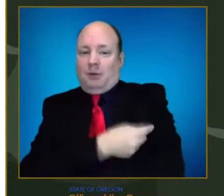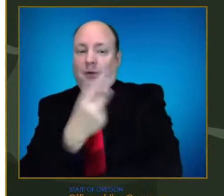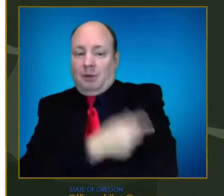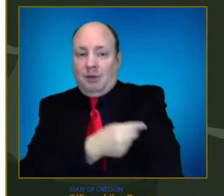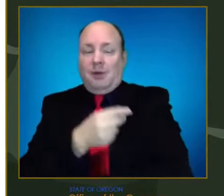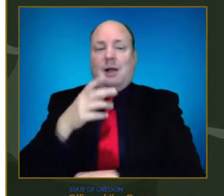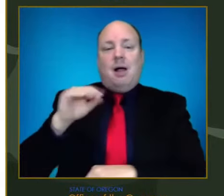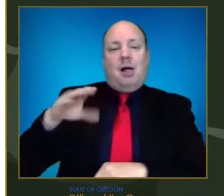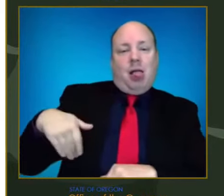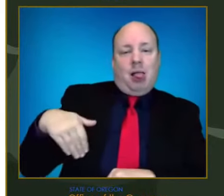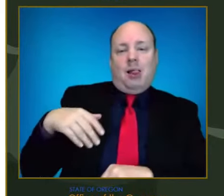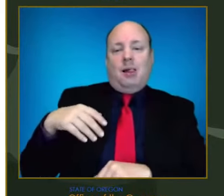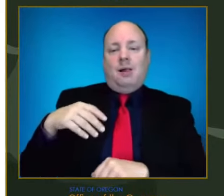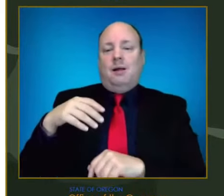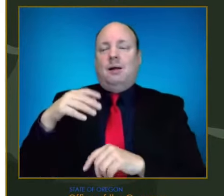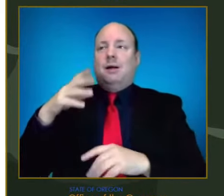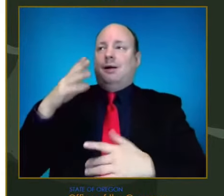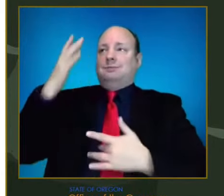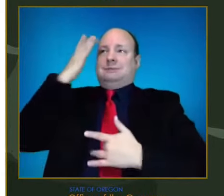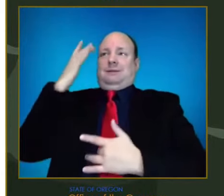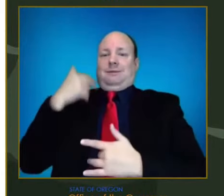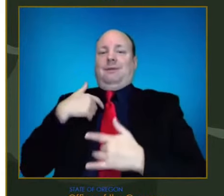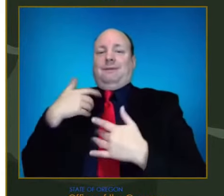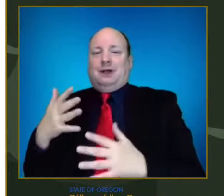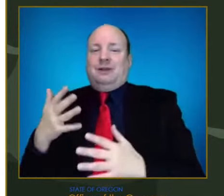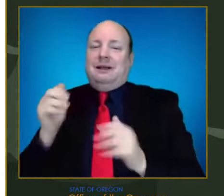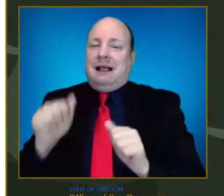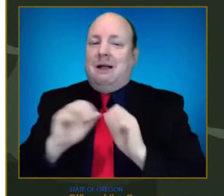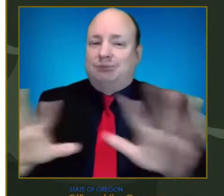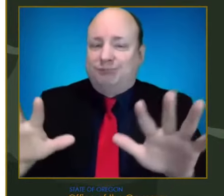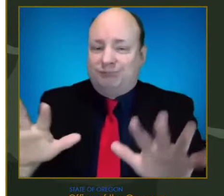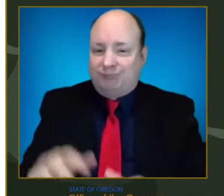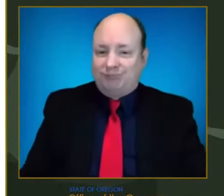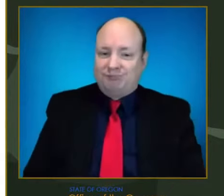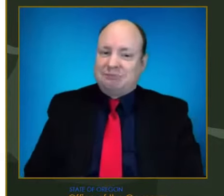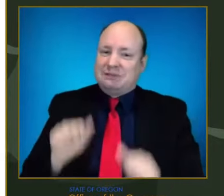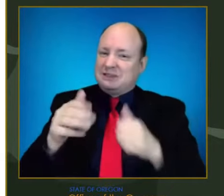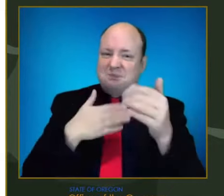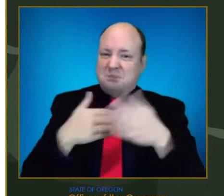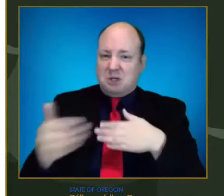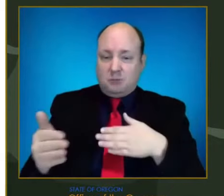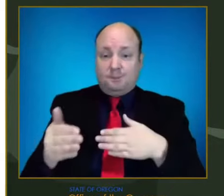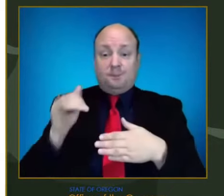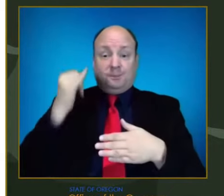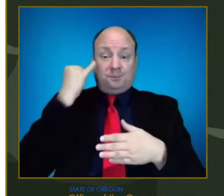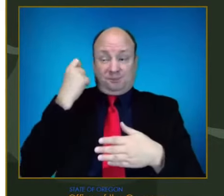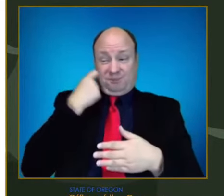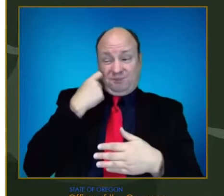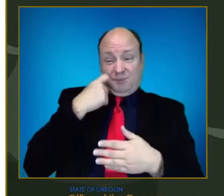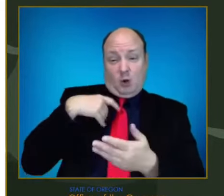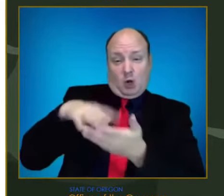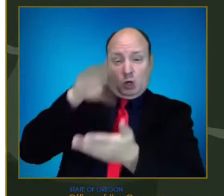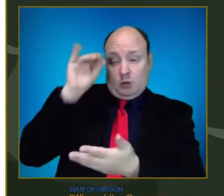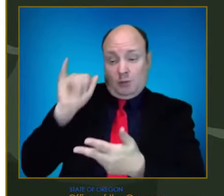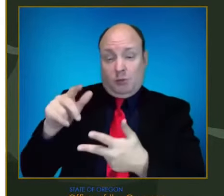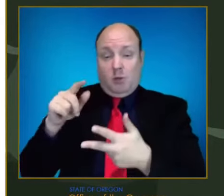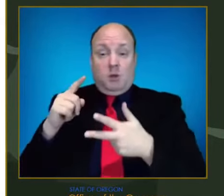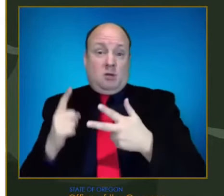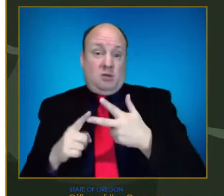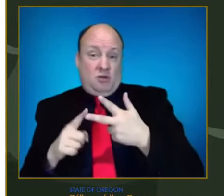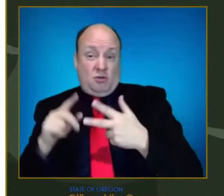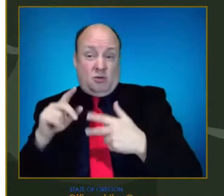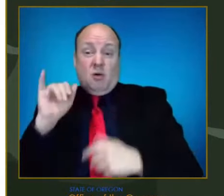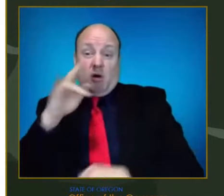spread faster. The next parameter was the one that we didn't know until just this week, which is, are we seeing hospitalizations?